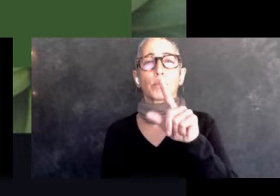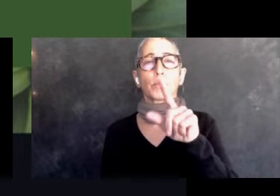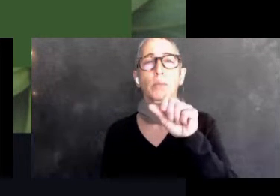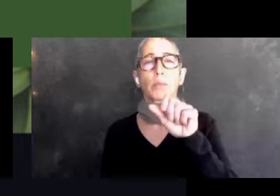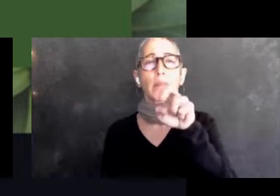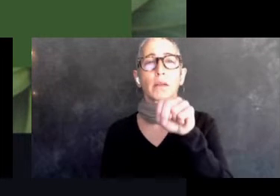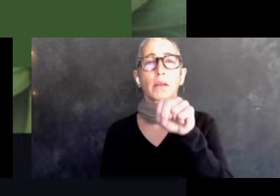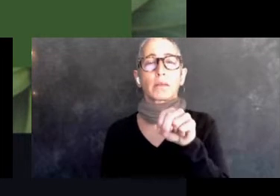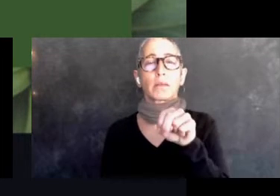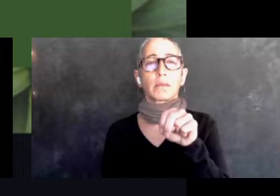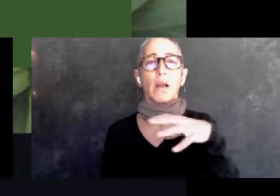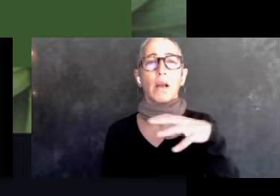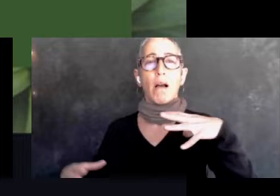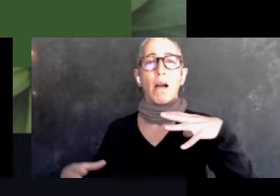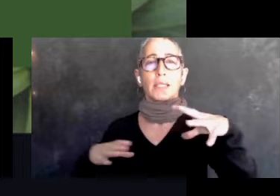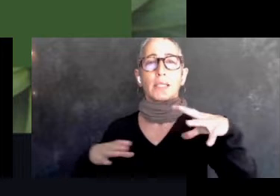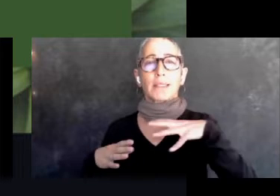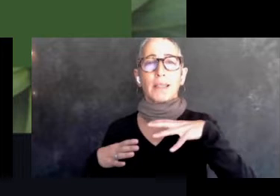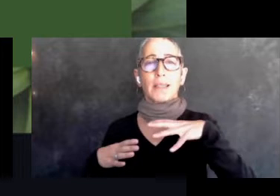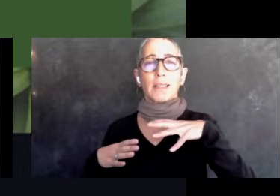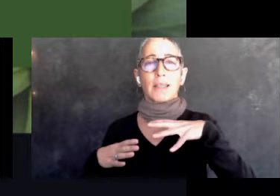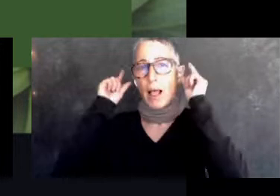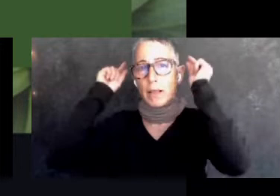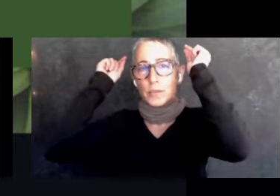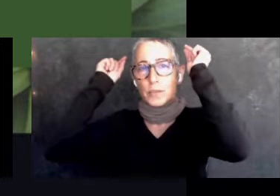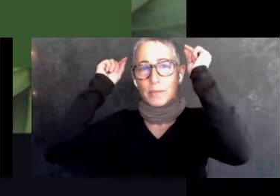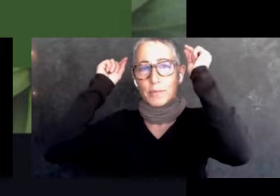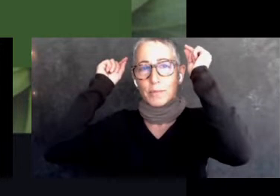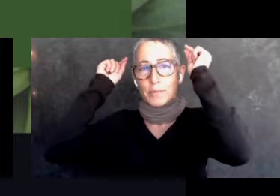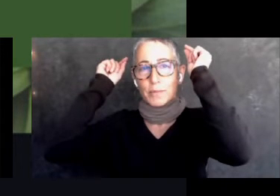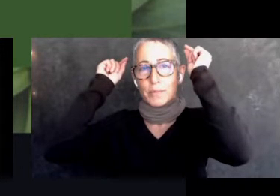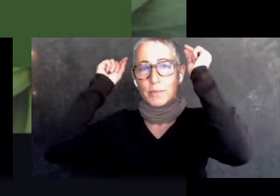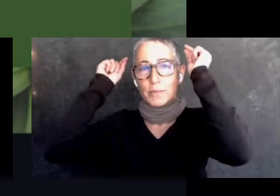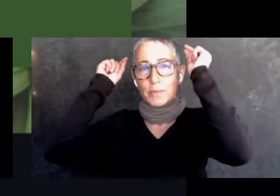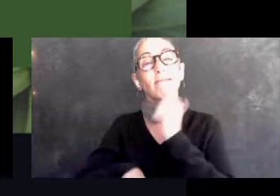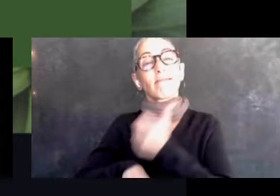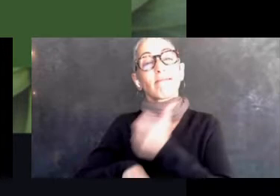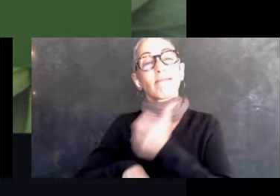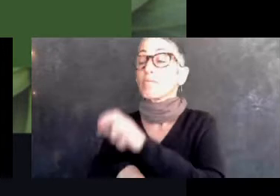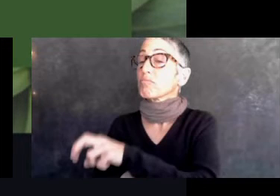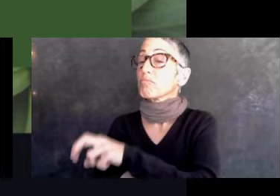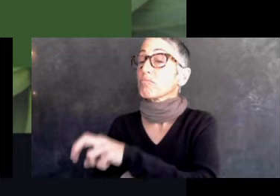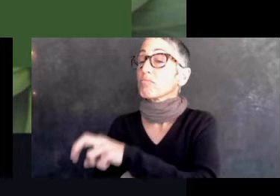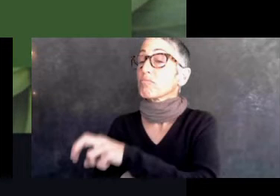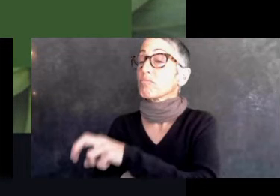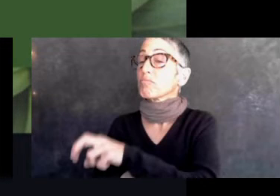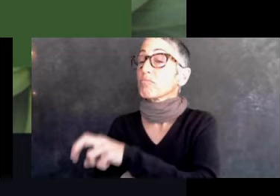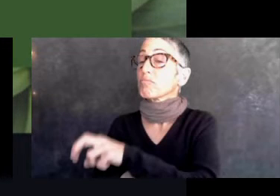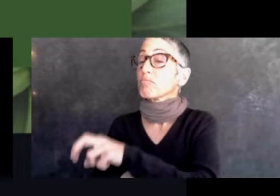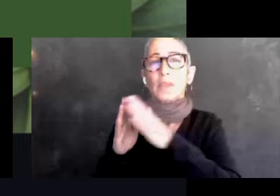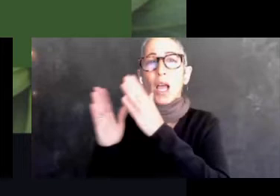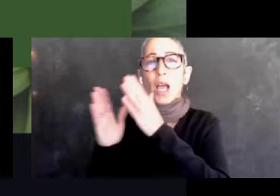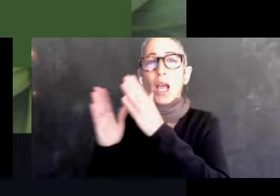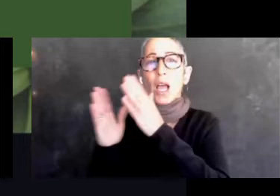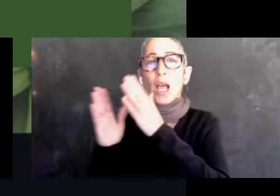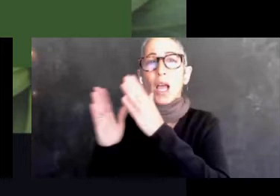porches and doors for our community members. And it was a way to connect them with the mission of We So We Grow.